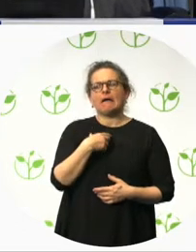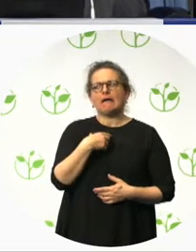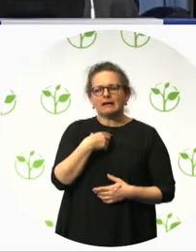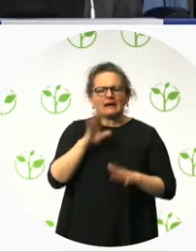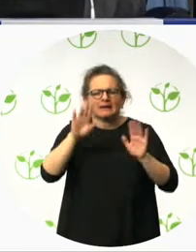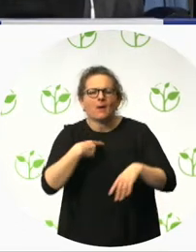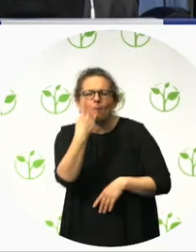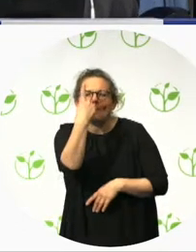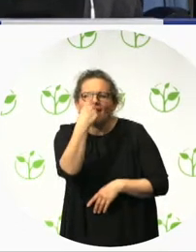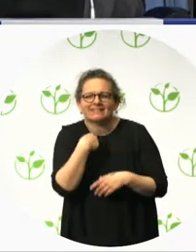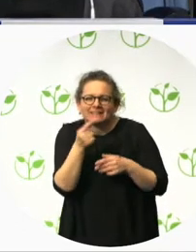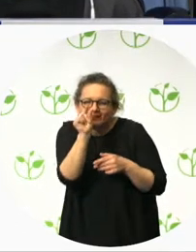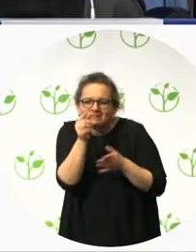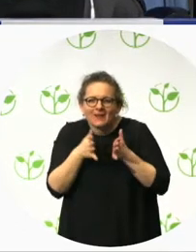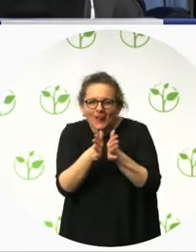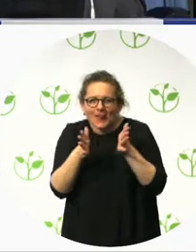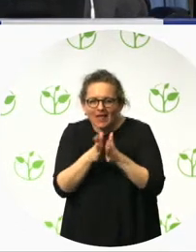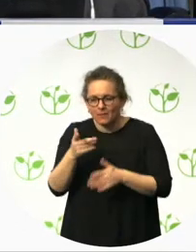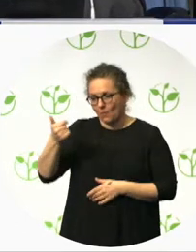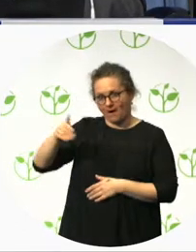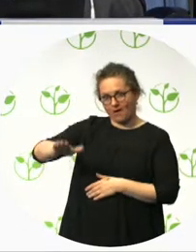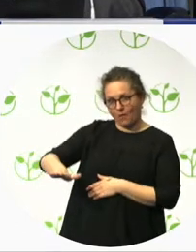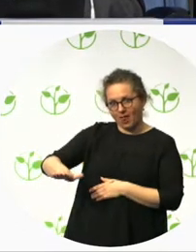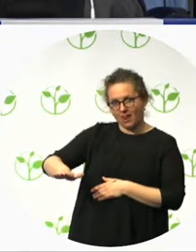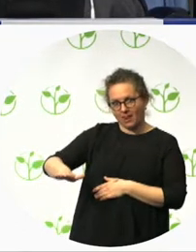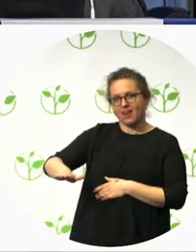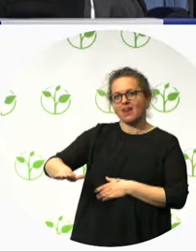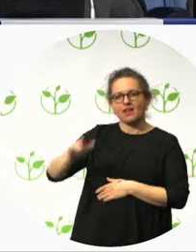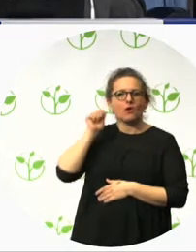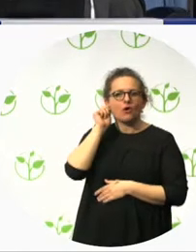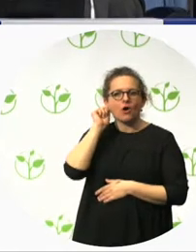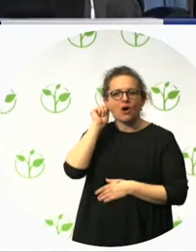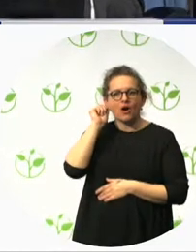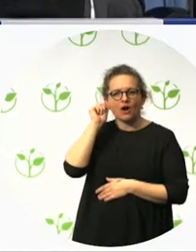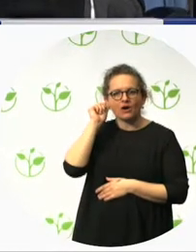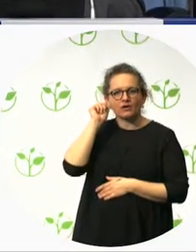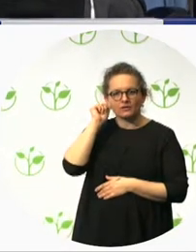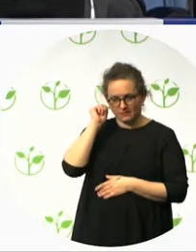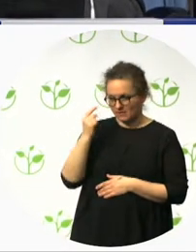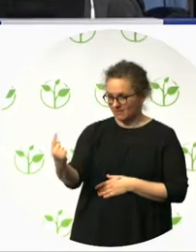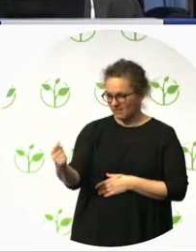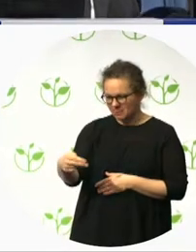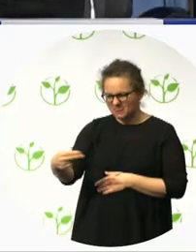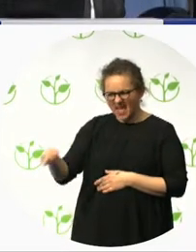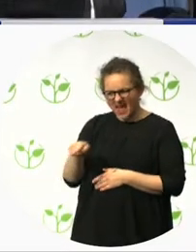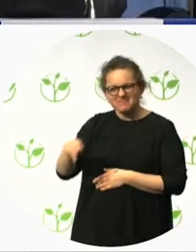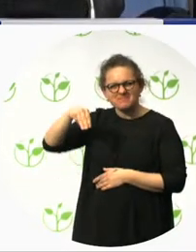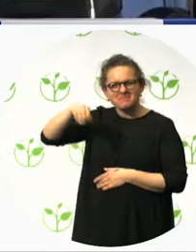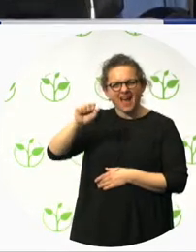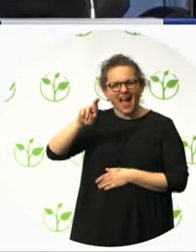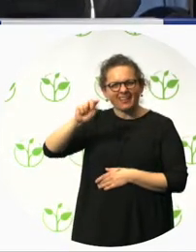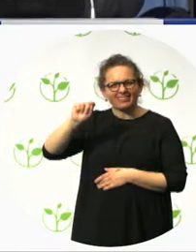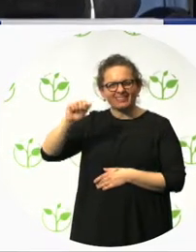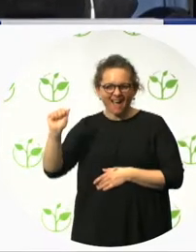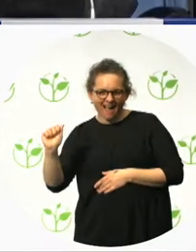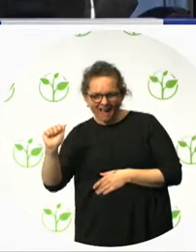syndrome and 27 years old who works as shop assistant from Tempe Shop in Elche since its